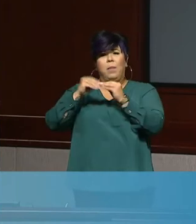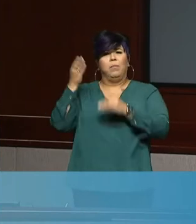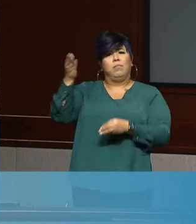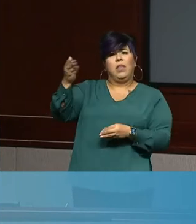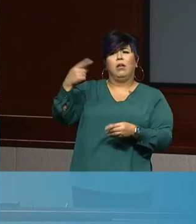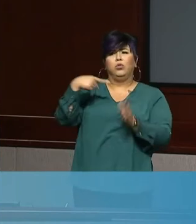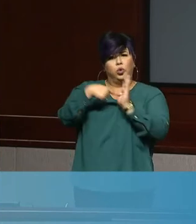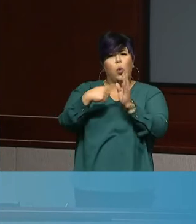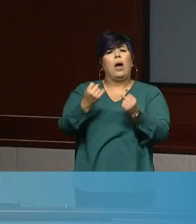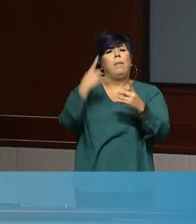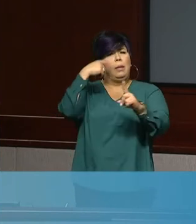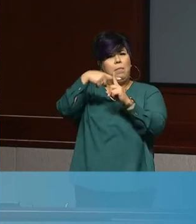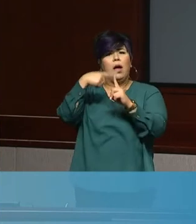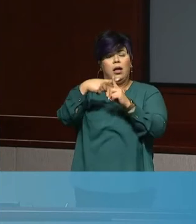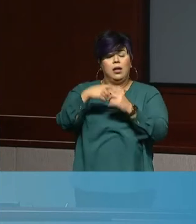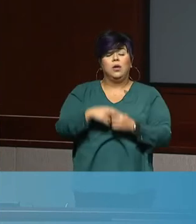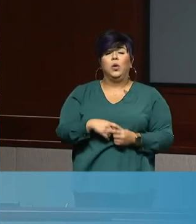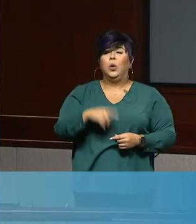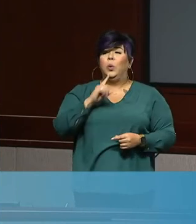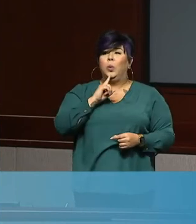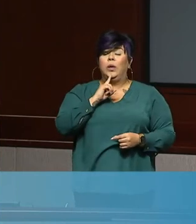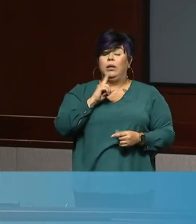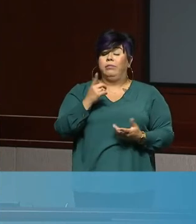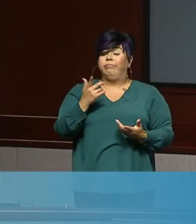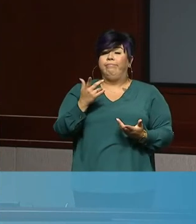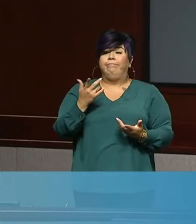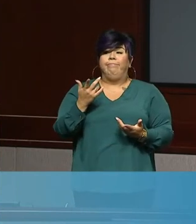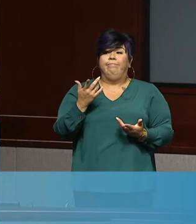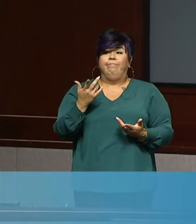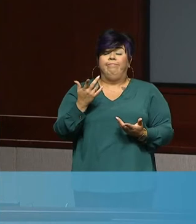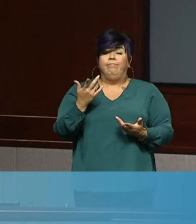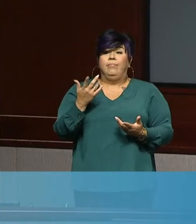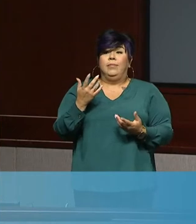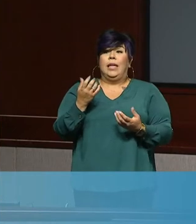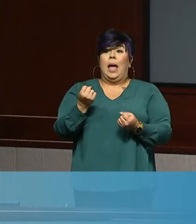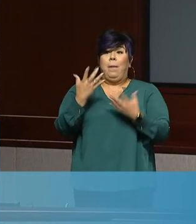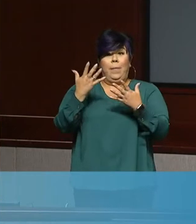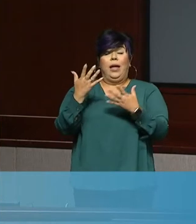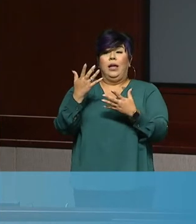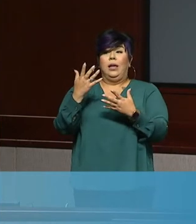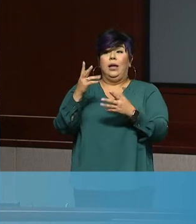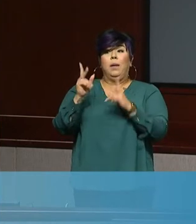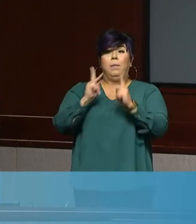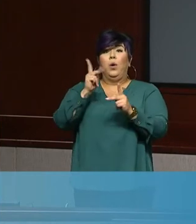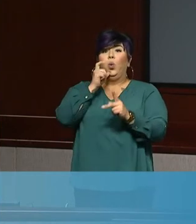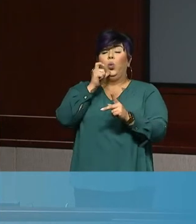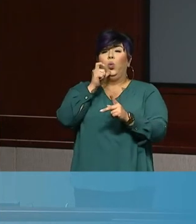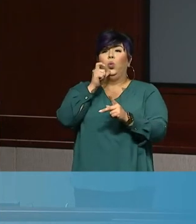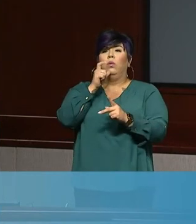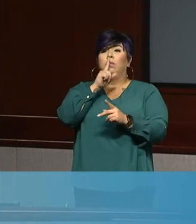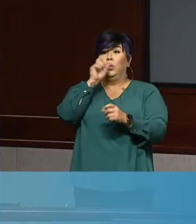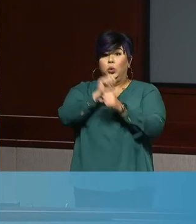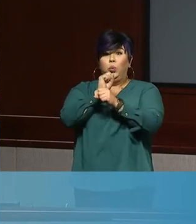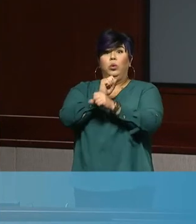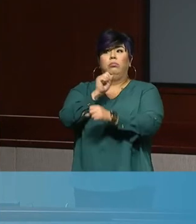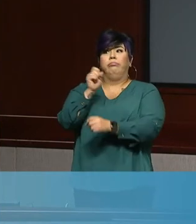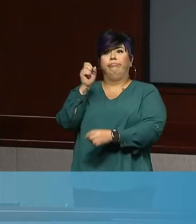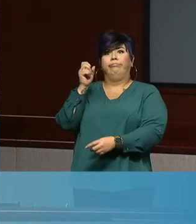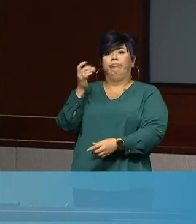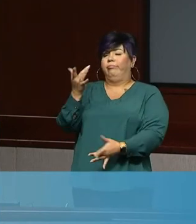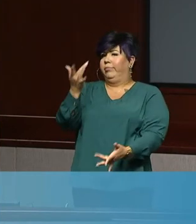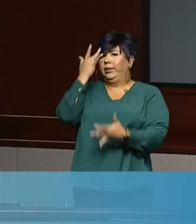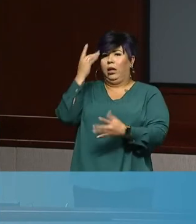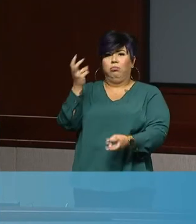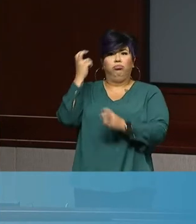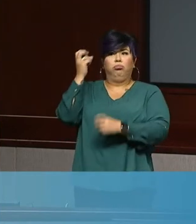-19. Um, at this time, we have not released the number, um, of the age groups of people who have been hospitalized or in the ICU for the